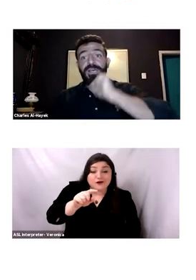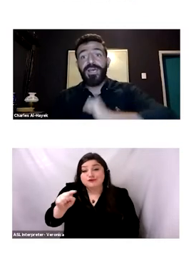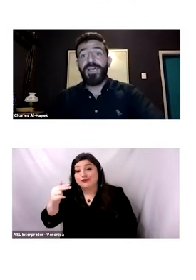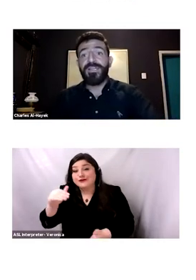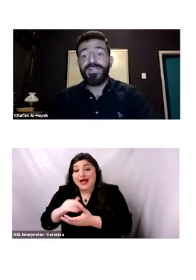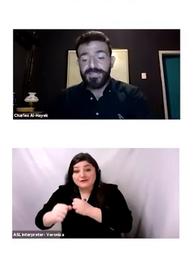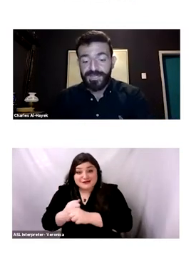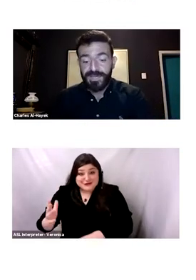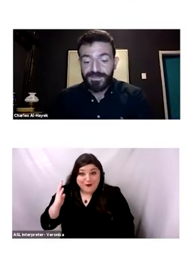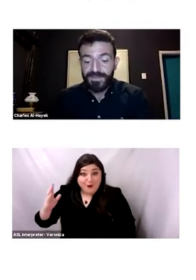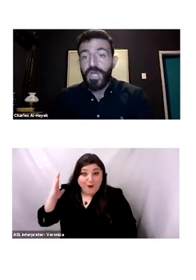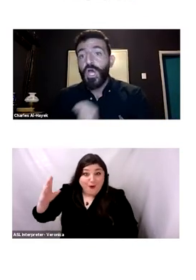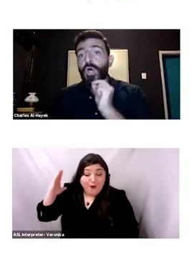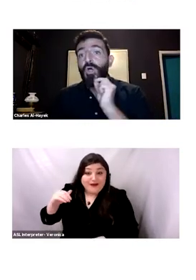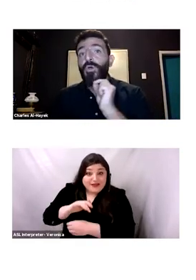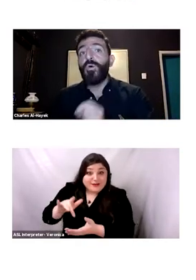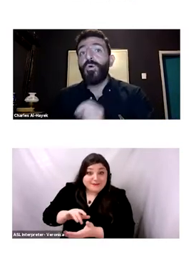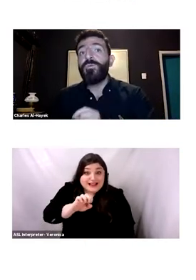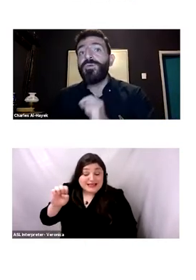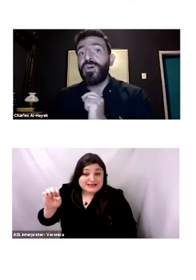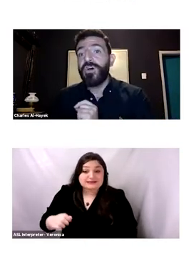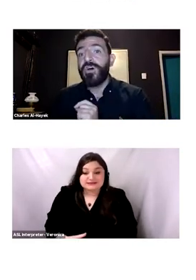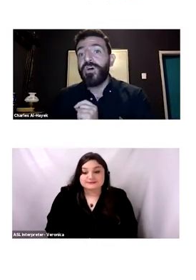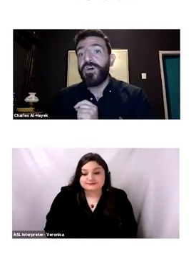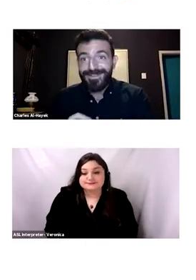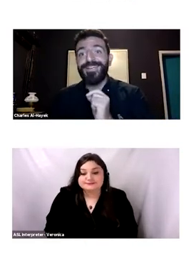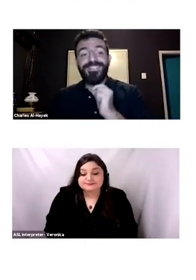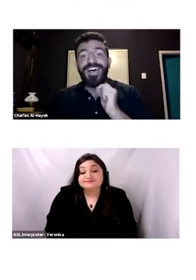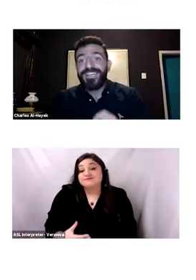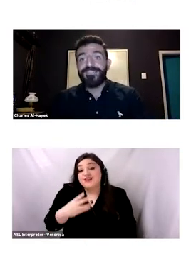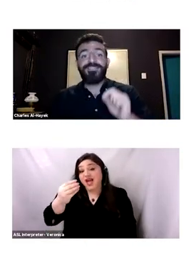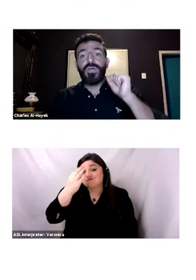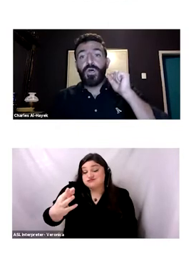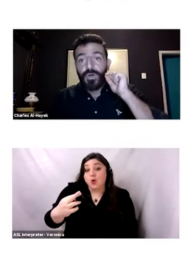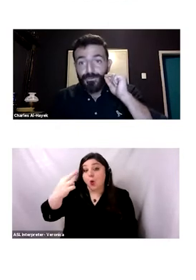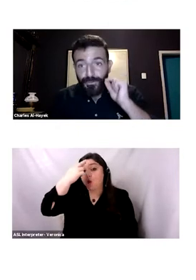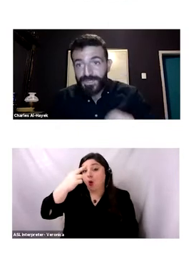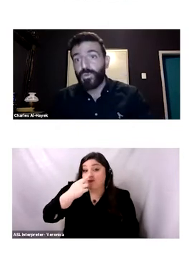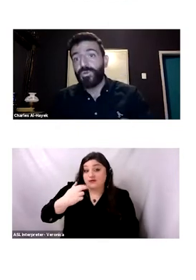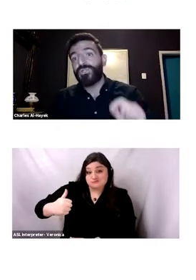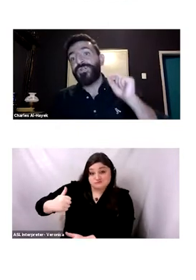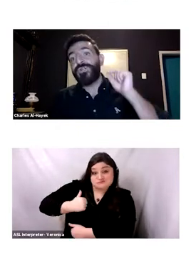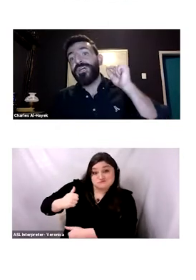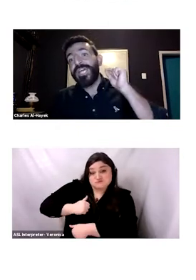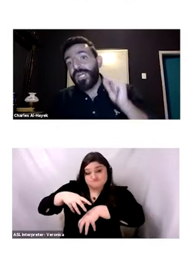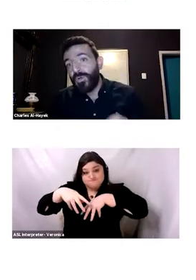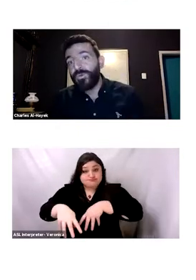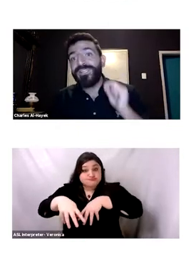And inside, the Roman army diet for a soldier